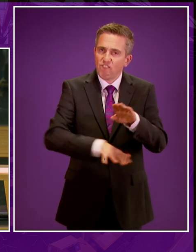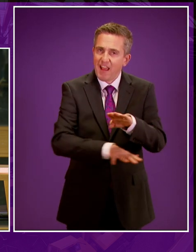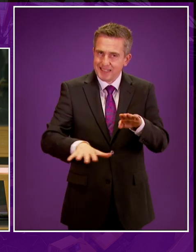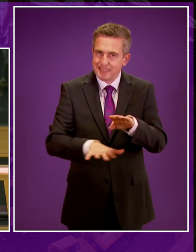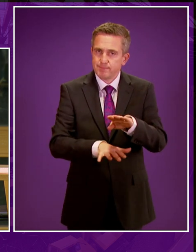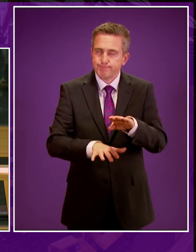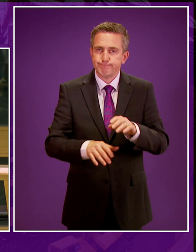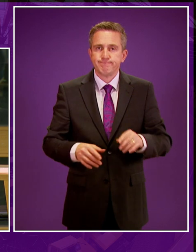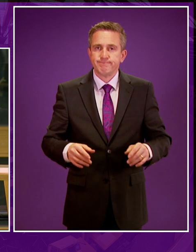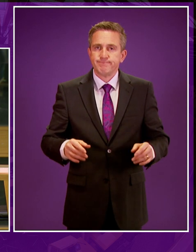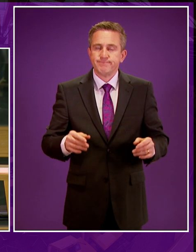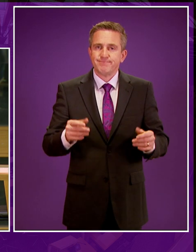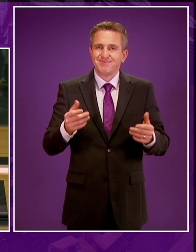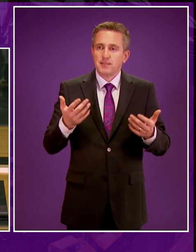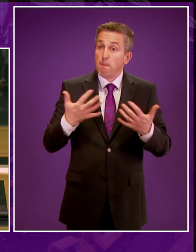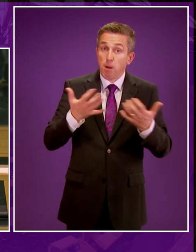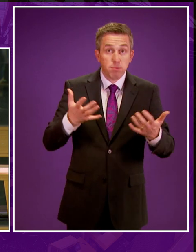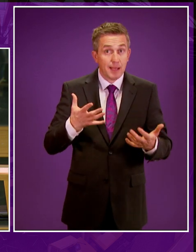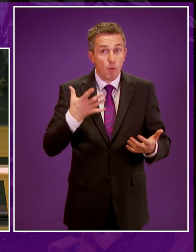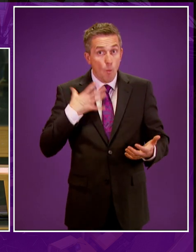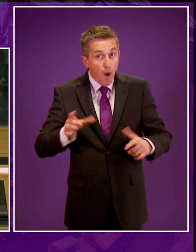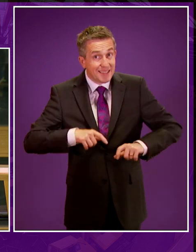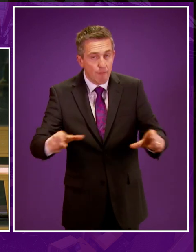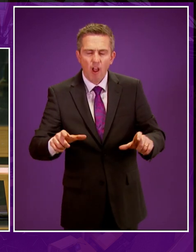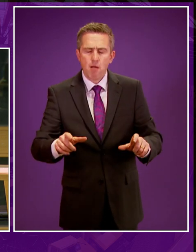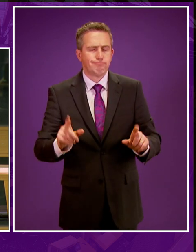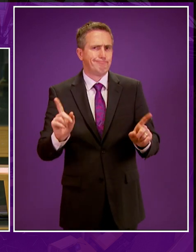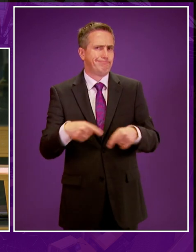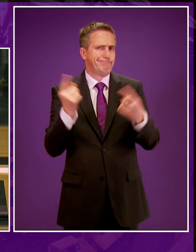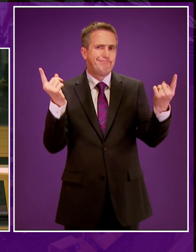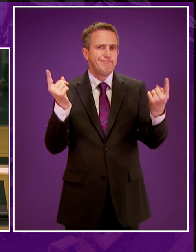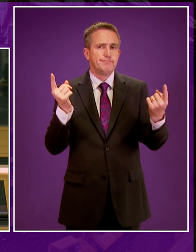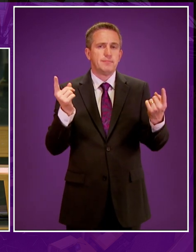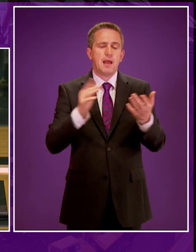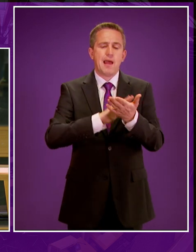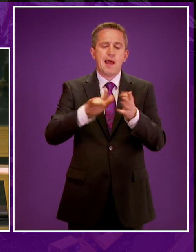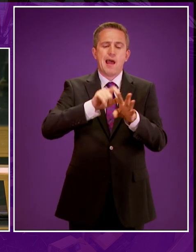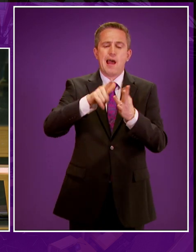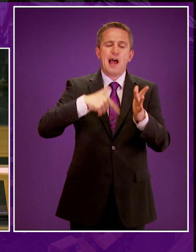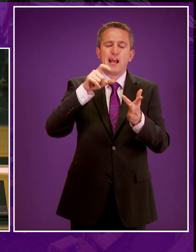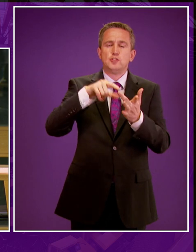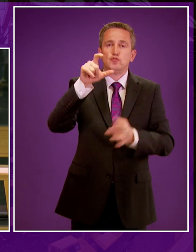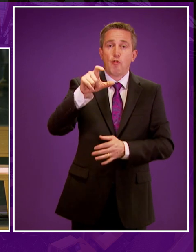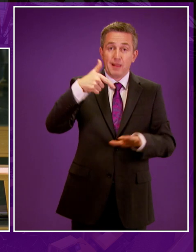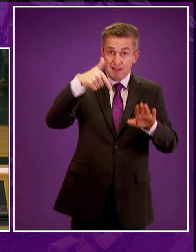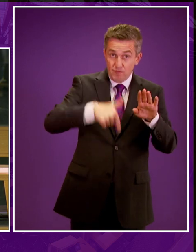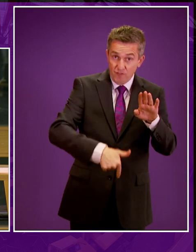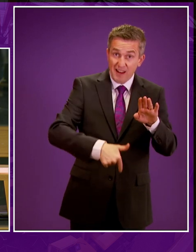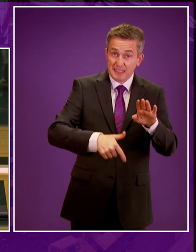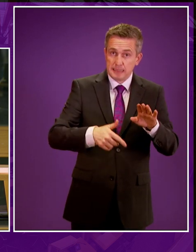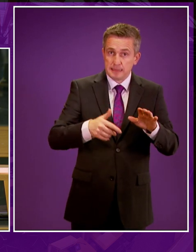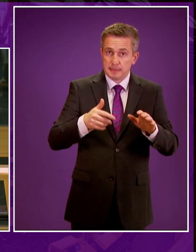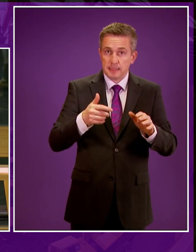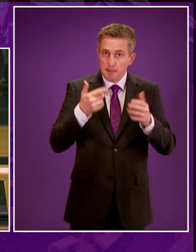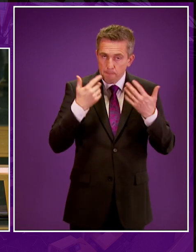It is impossible to argue that the public wants anything to do with it in Scotland. Hydraulic fracturing, or fracking, is a well